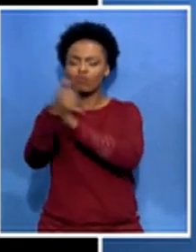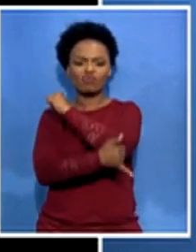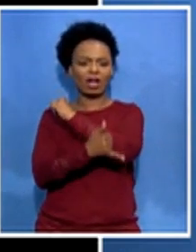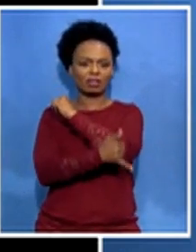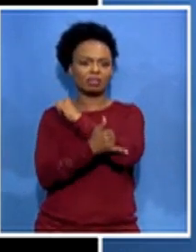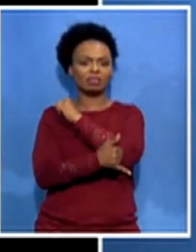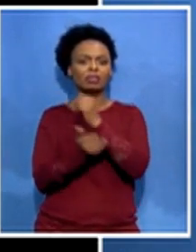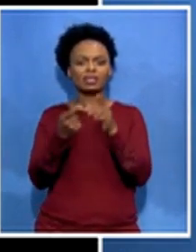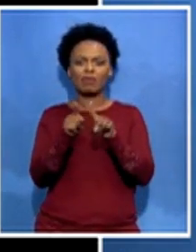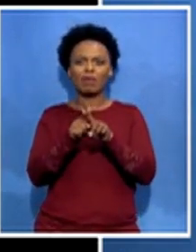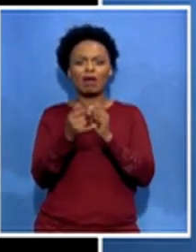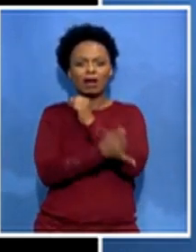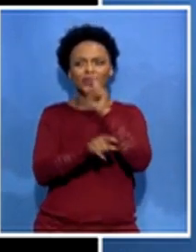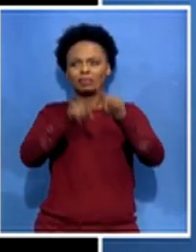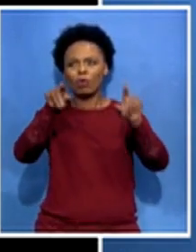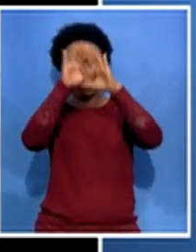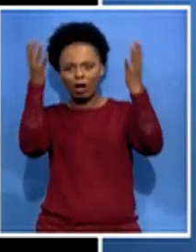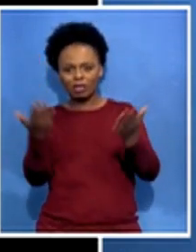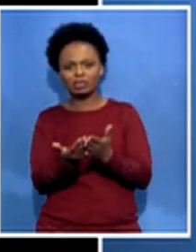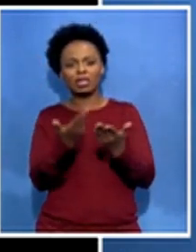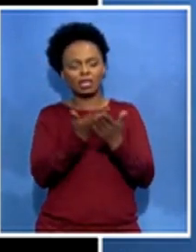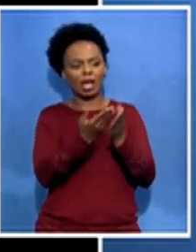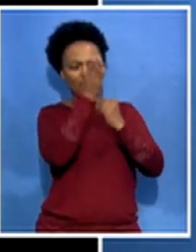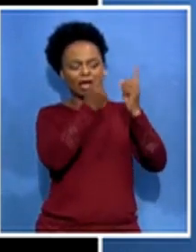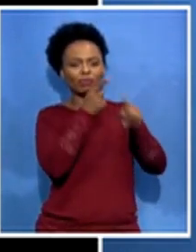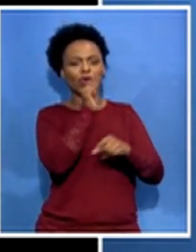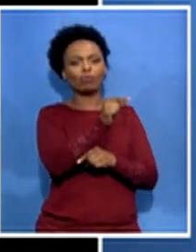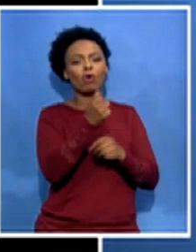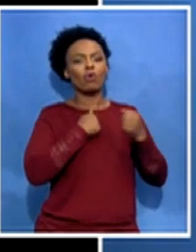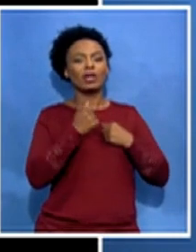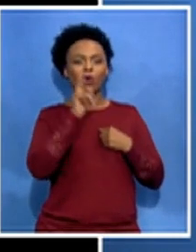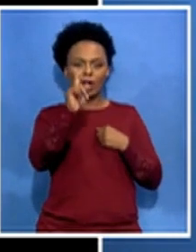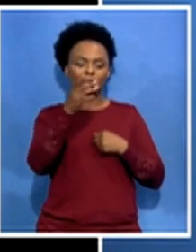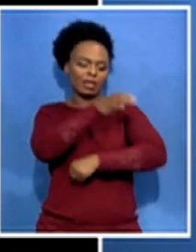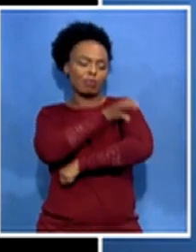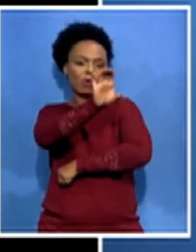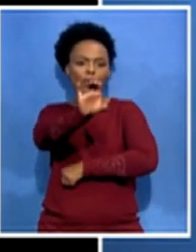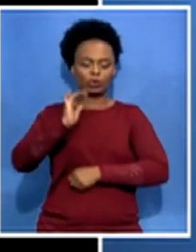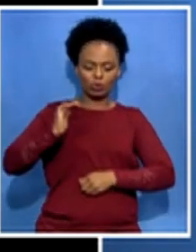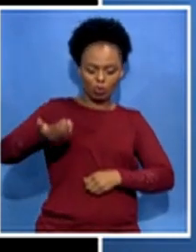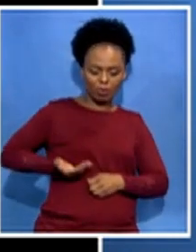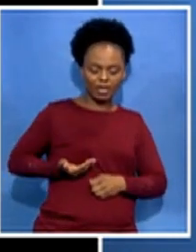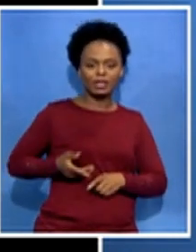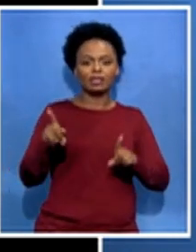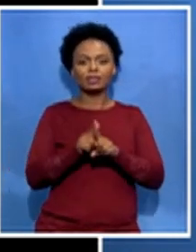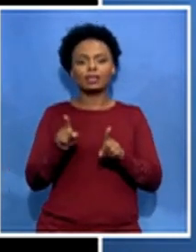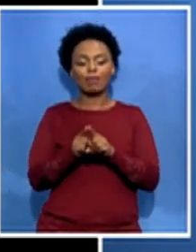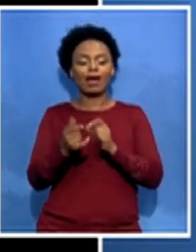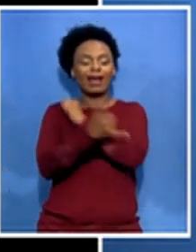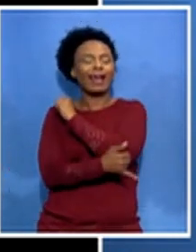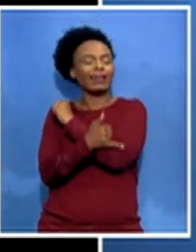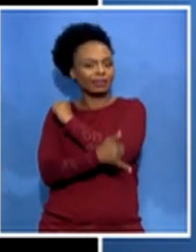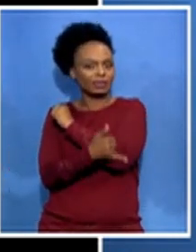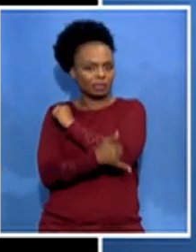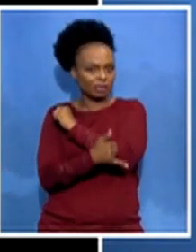women but also in terms of how a country can uh work very hard to ensure